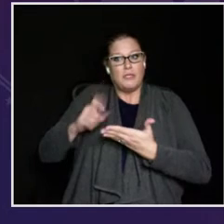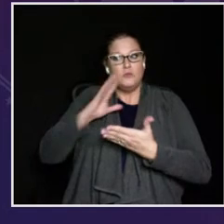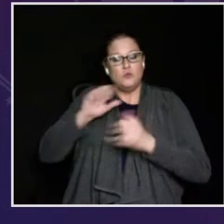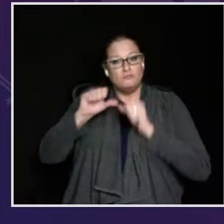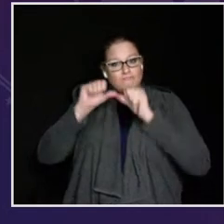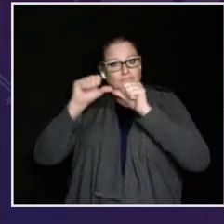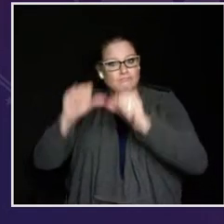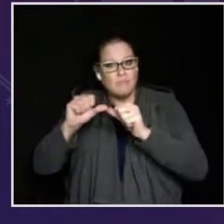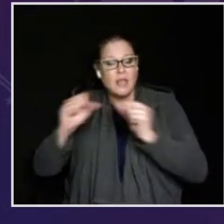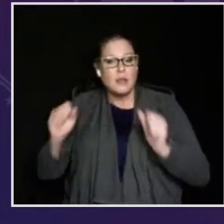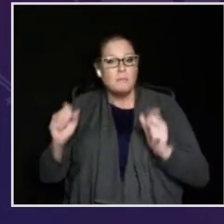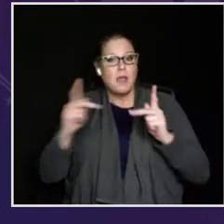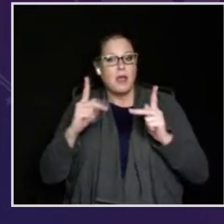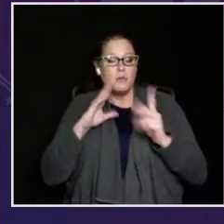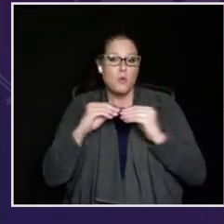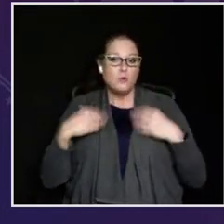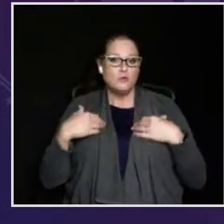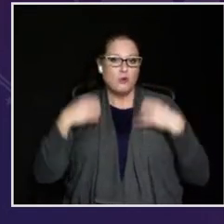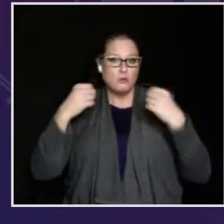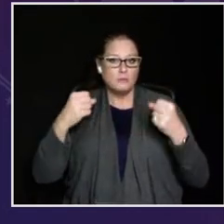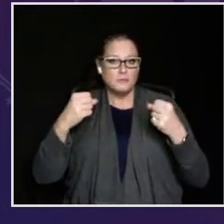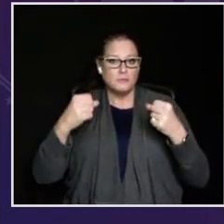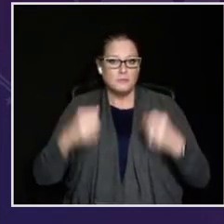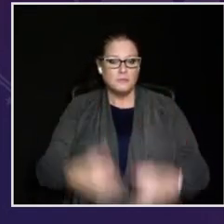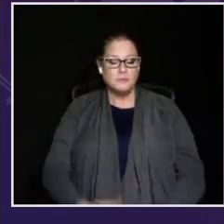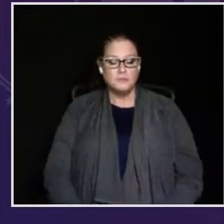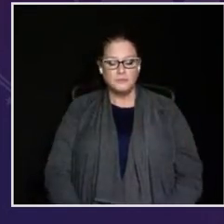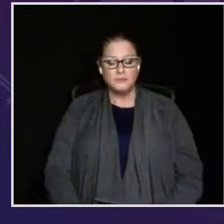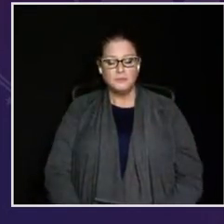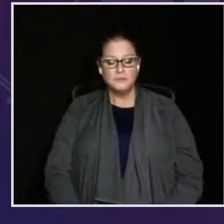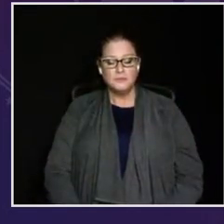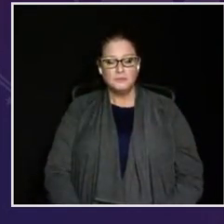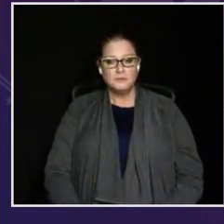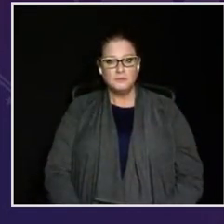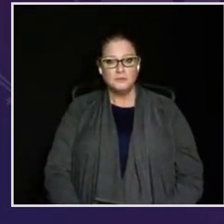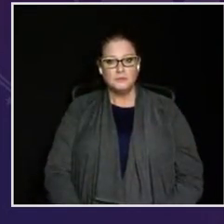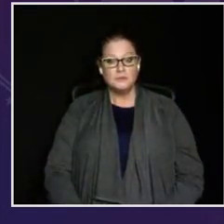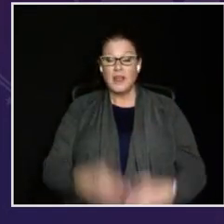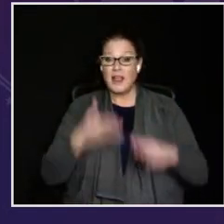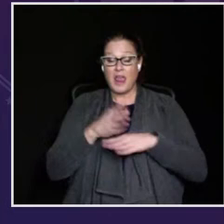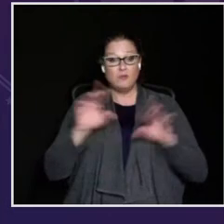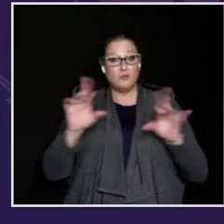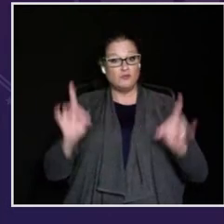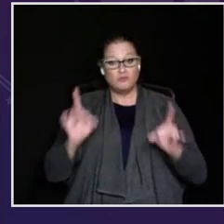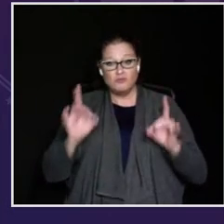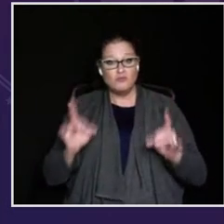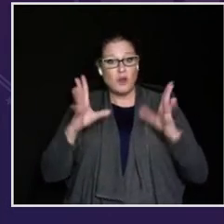producers the relief they need to hang on and to come back stronger.